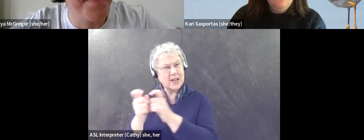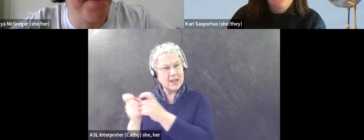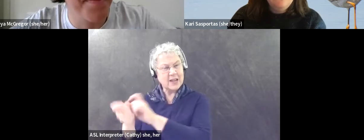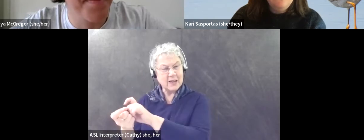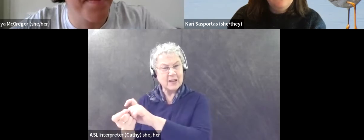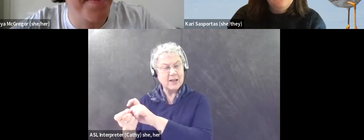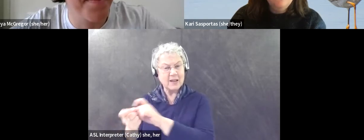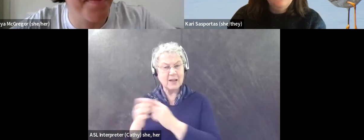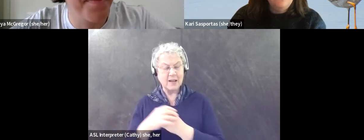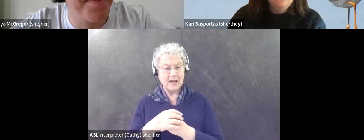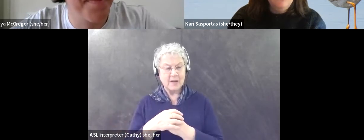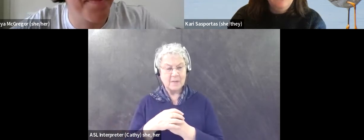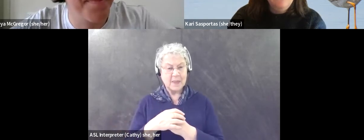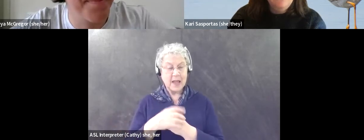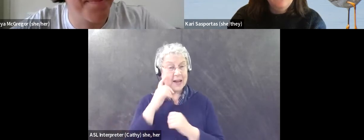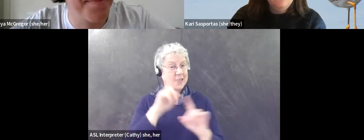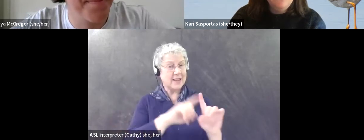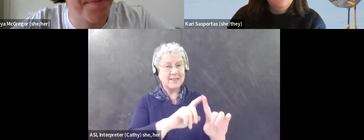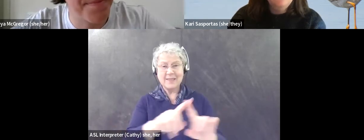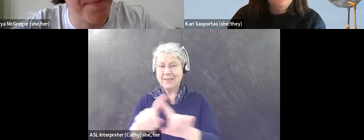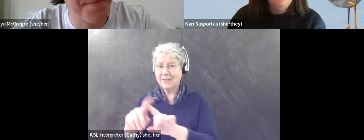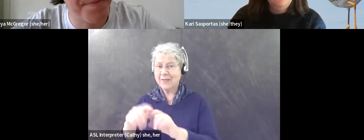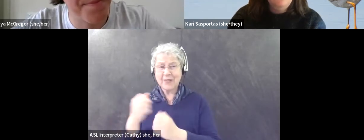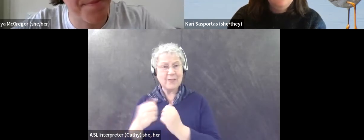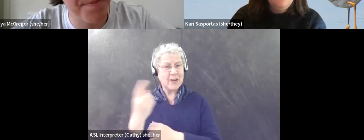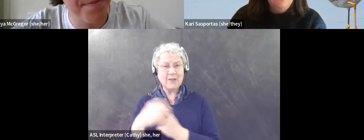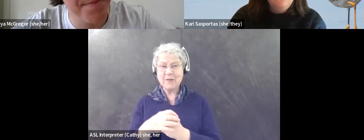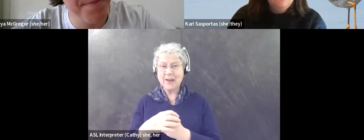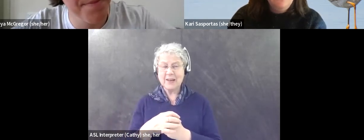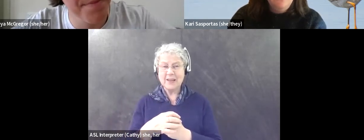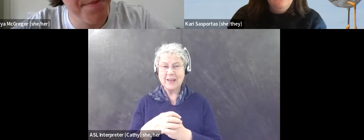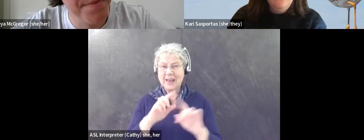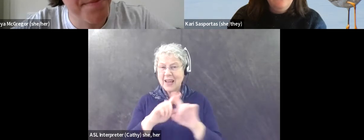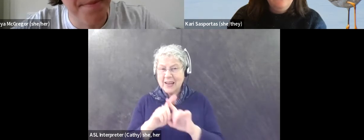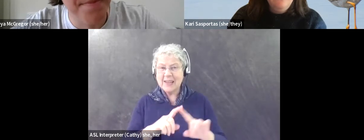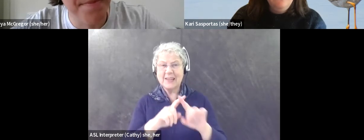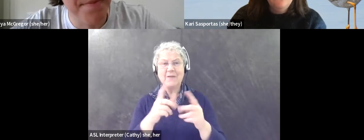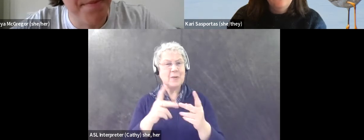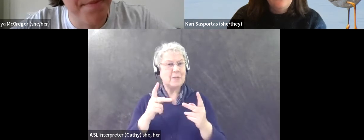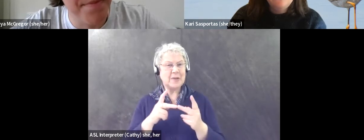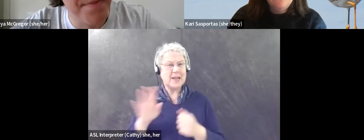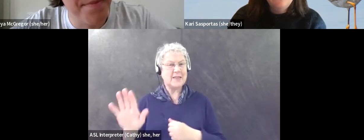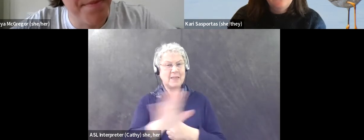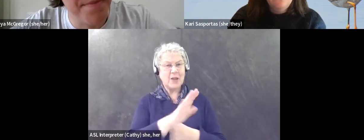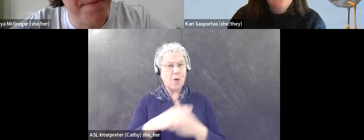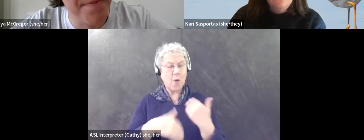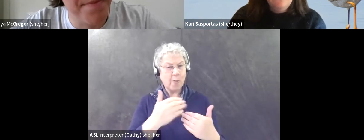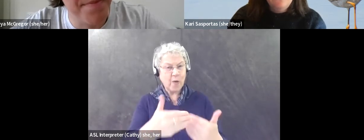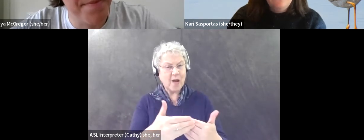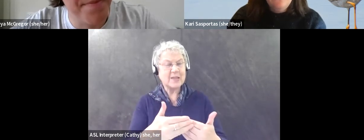and I think it's, it's different for everybody. And I think everyone's at a different stage, um, in, in their own process.